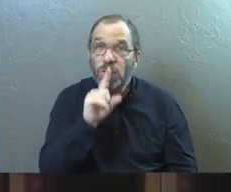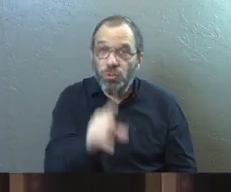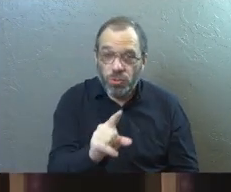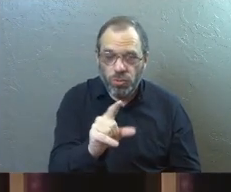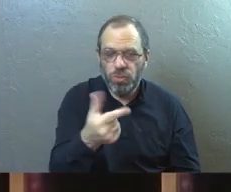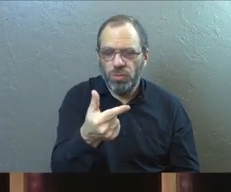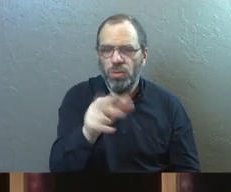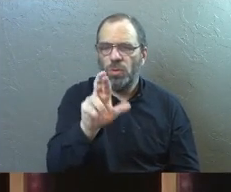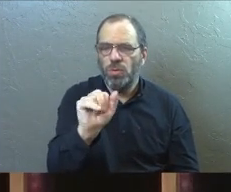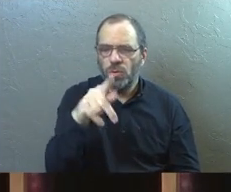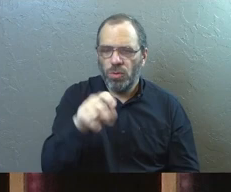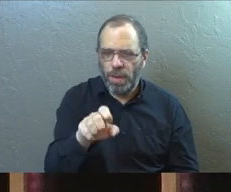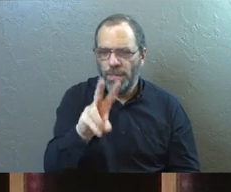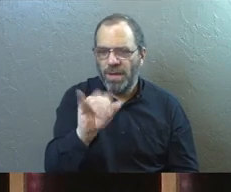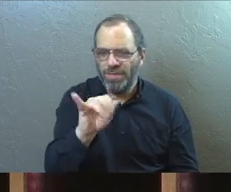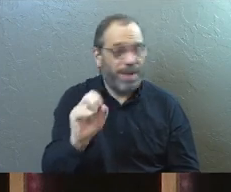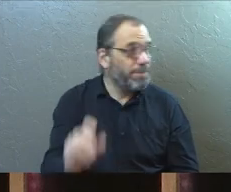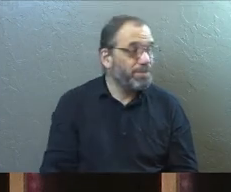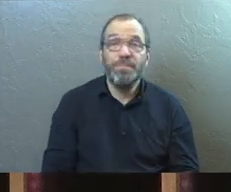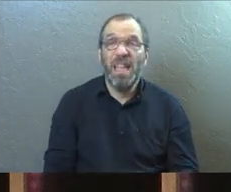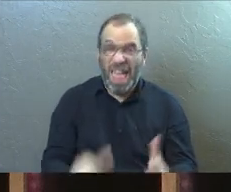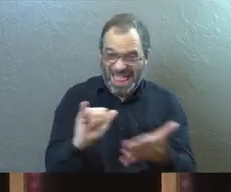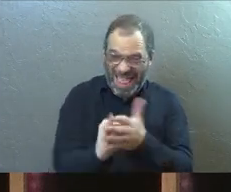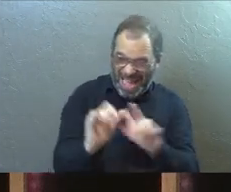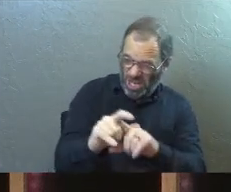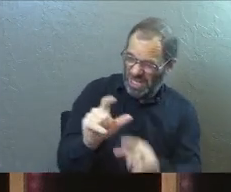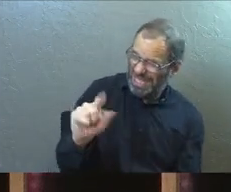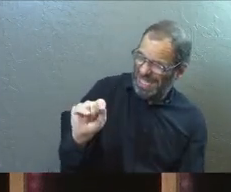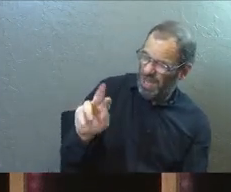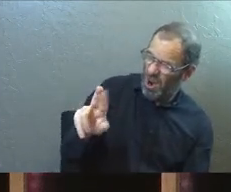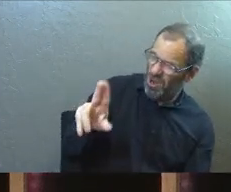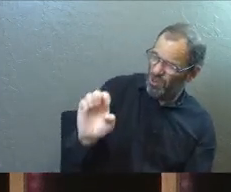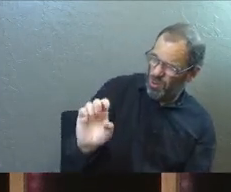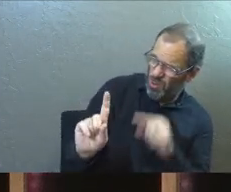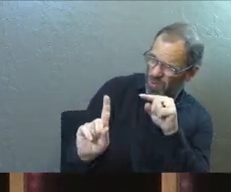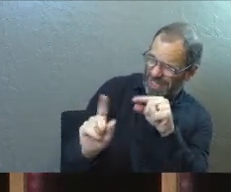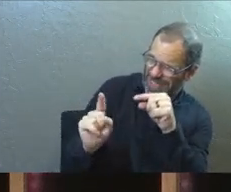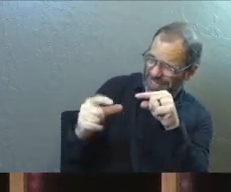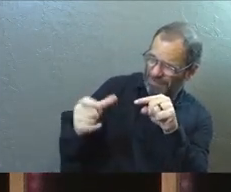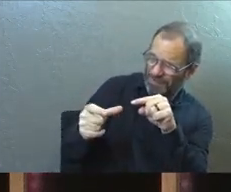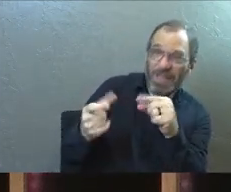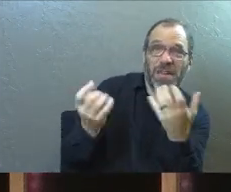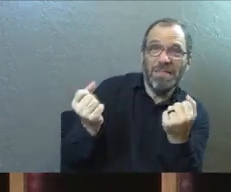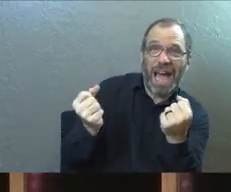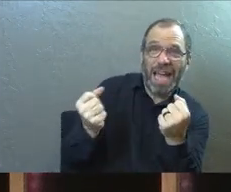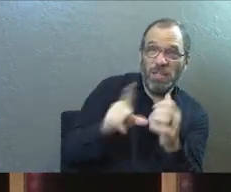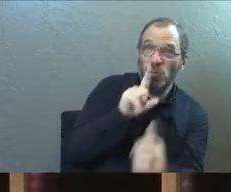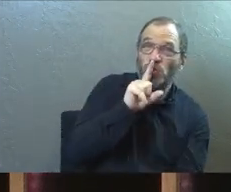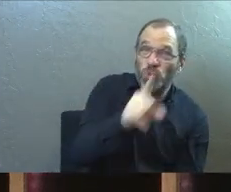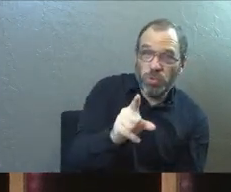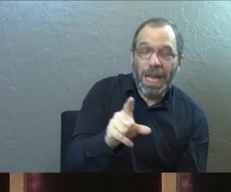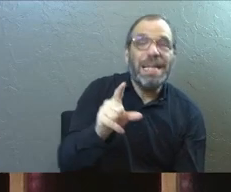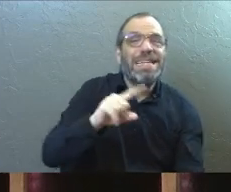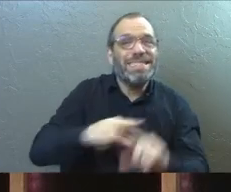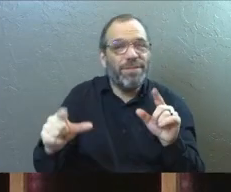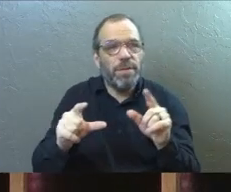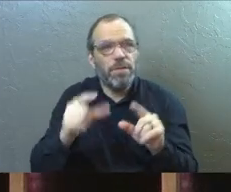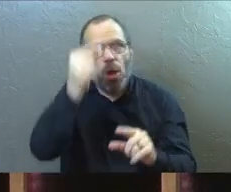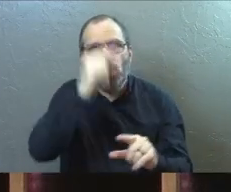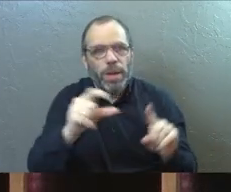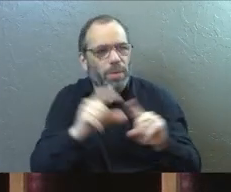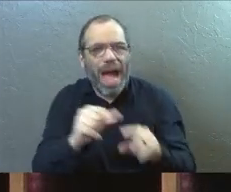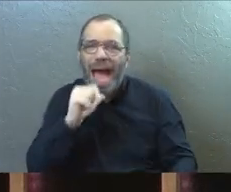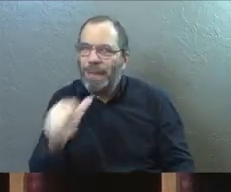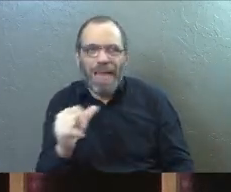grapevine. One of the things I want to tell you is that word true there, it's actually in the text. There's a different Greek word there that means,